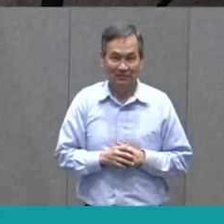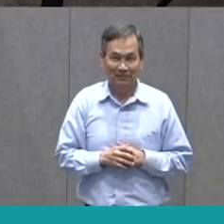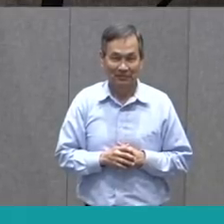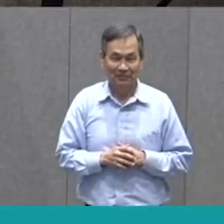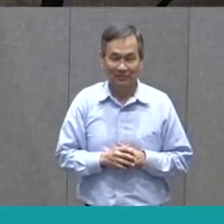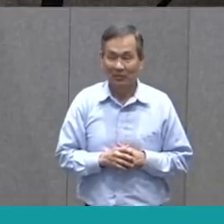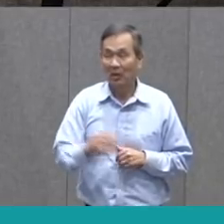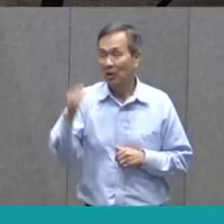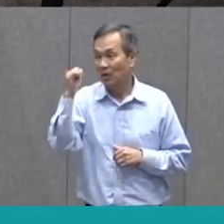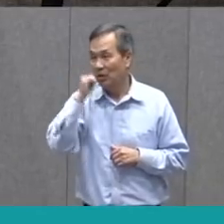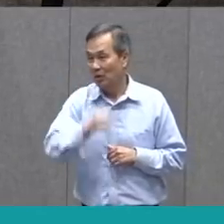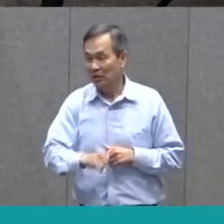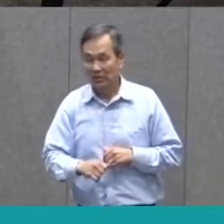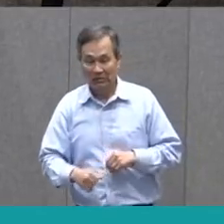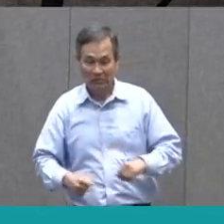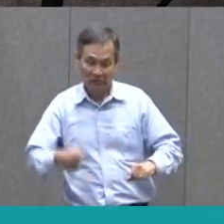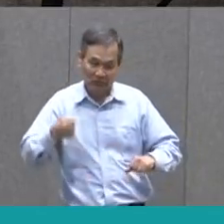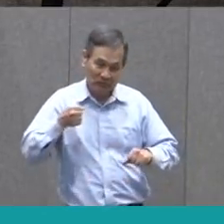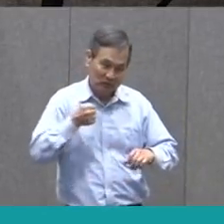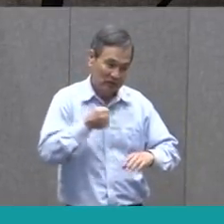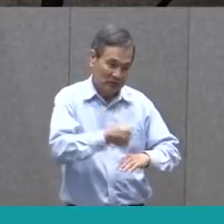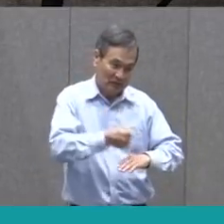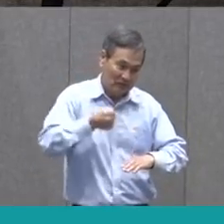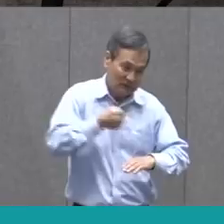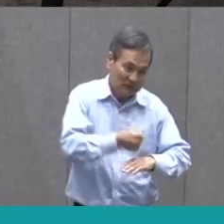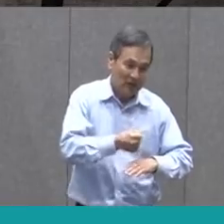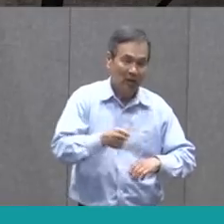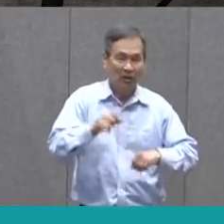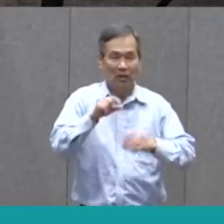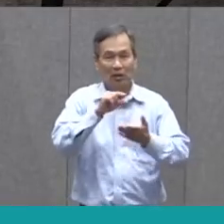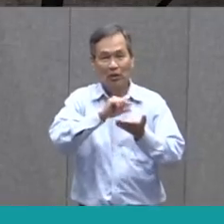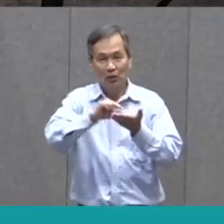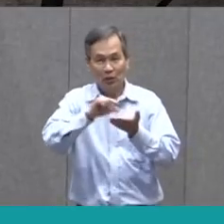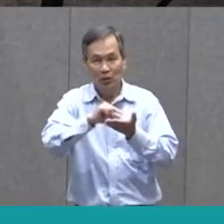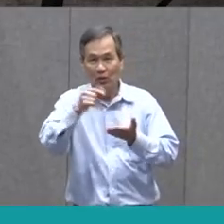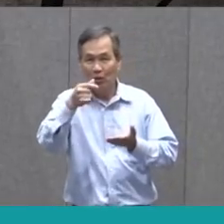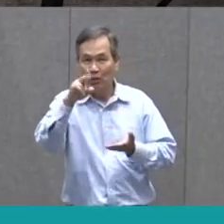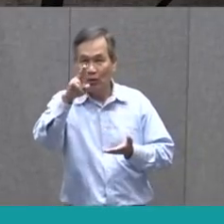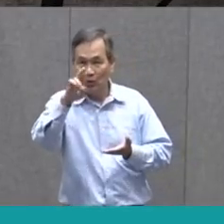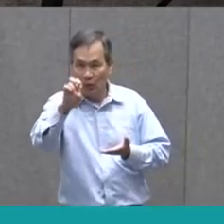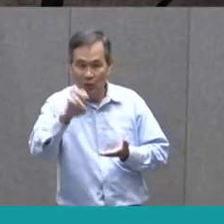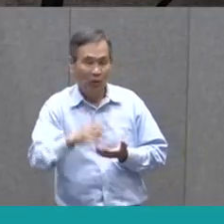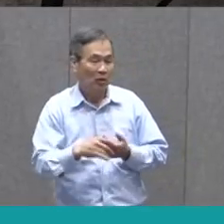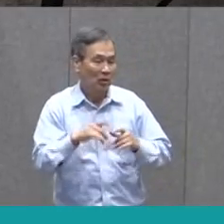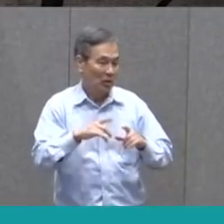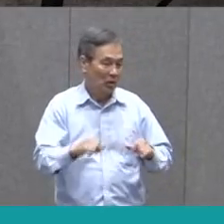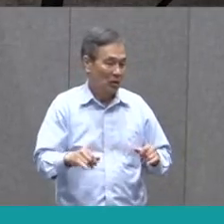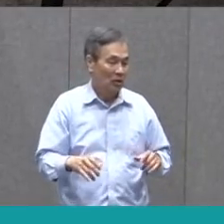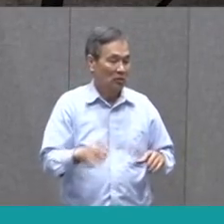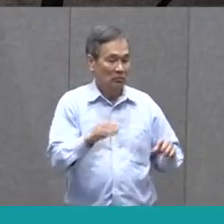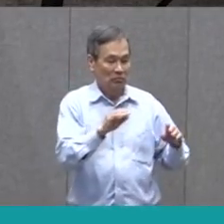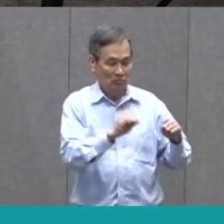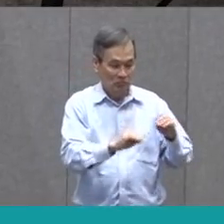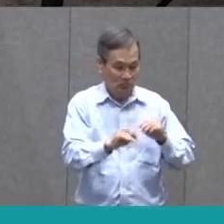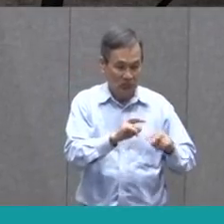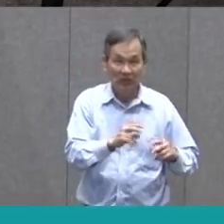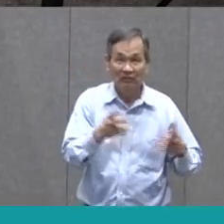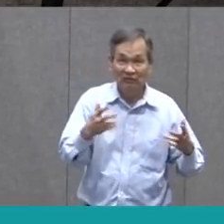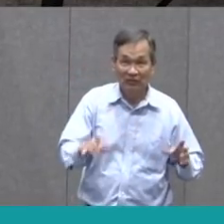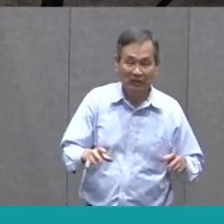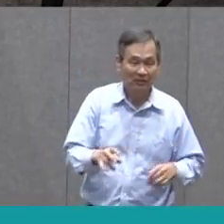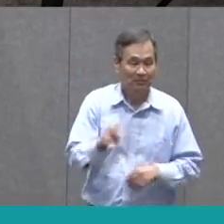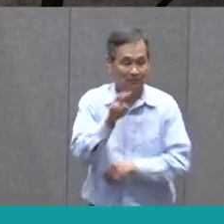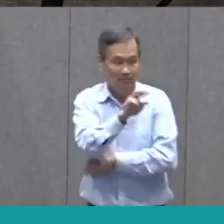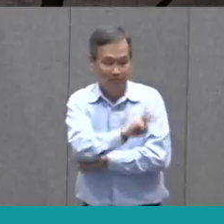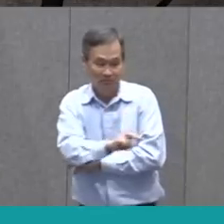The girl saws and glues and adjusts. She stands and examines